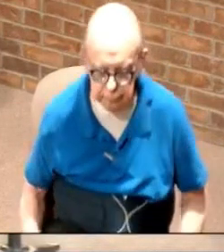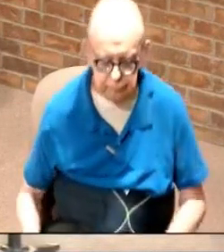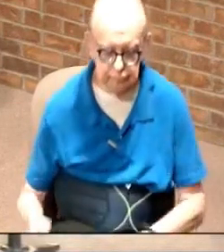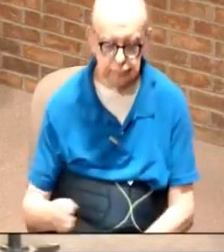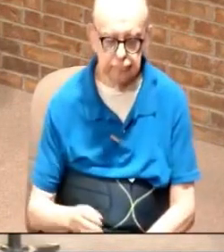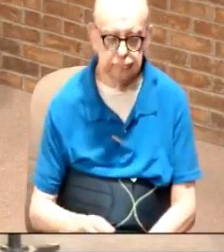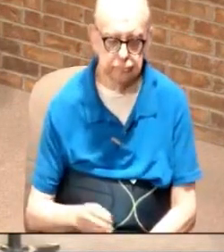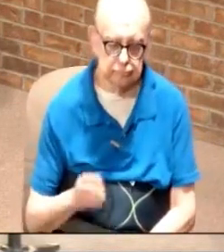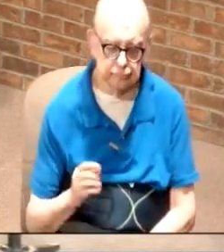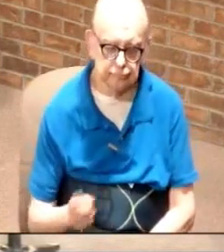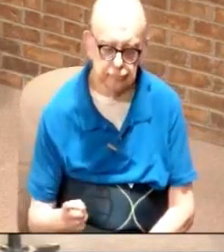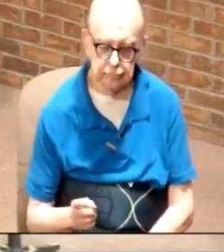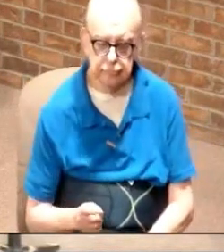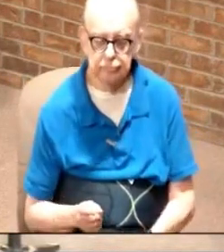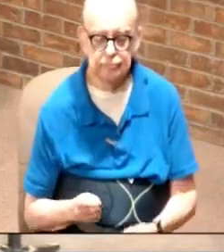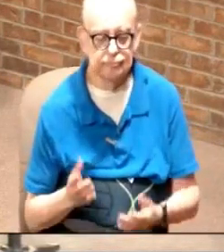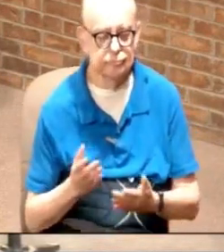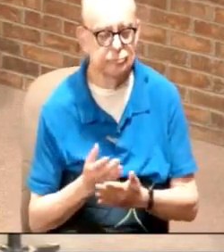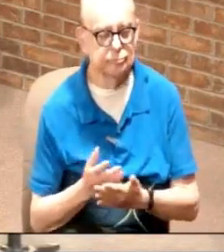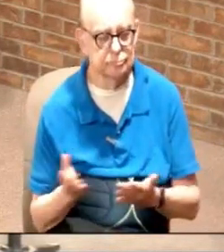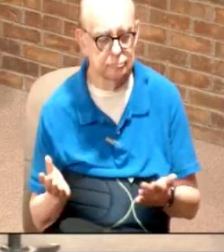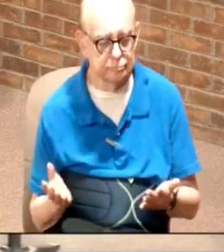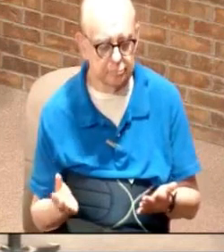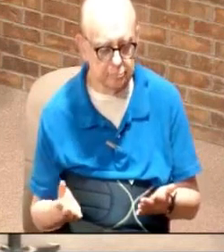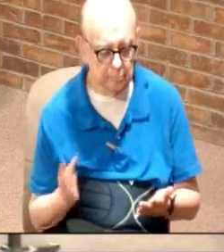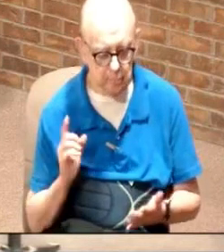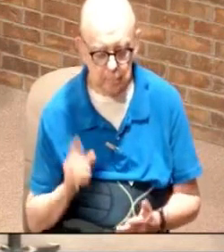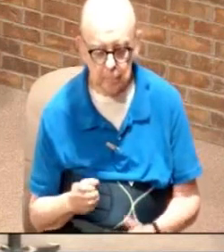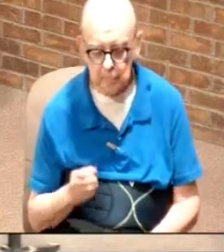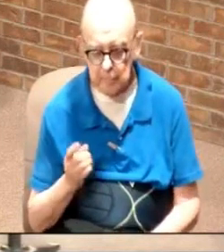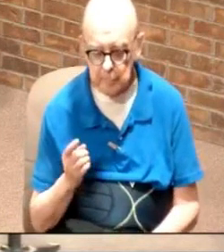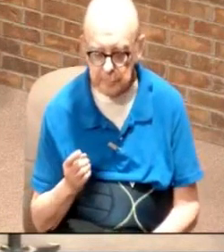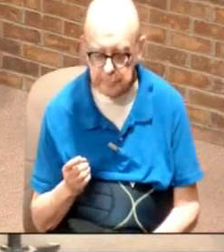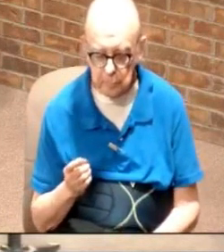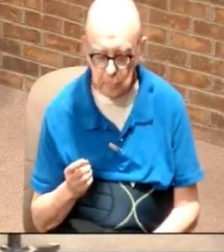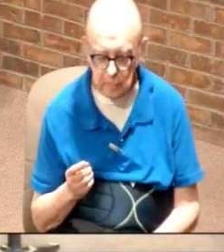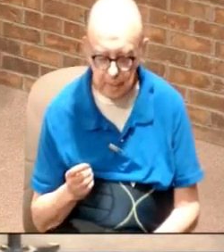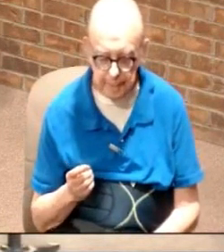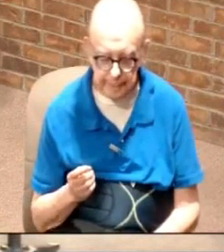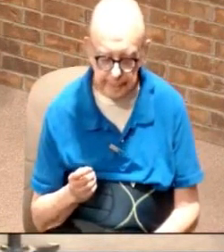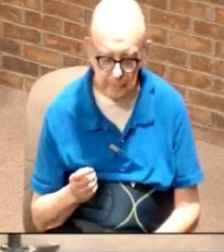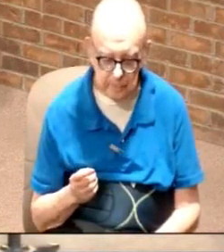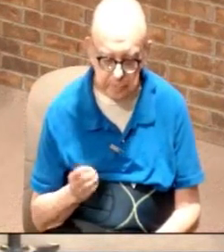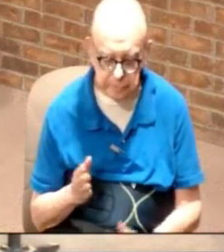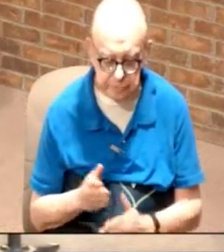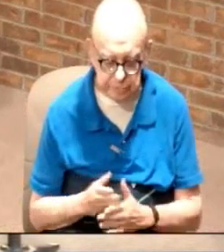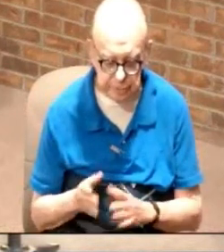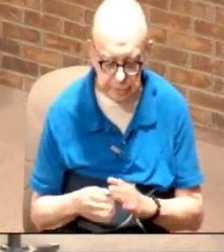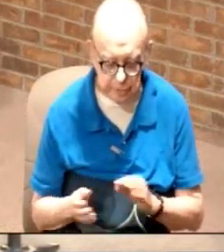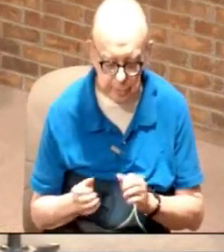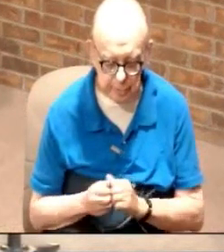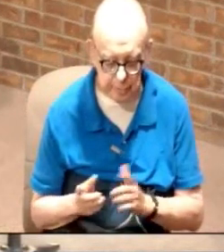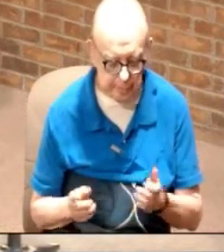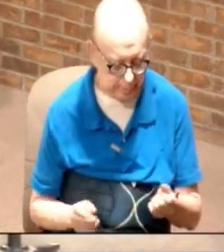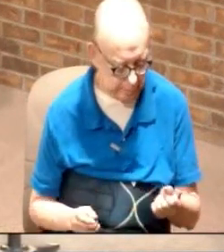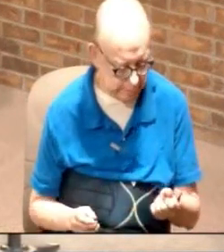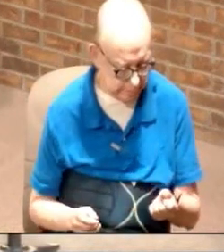and there's a whole bunch of things that we need to understand and I just want to share a story with you